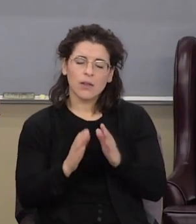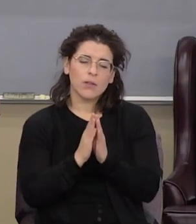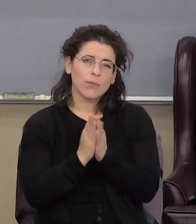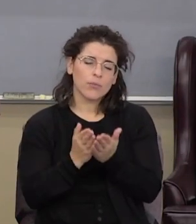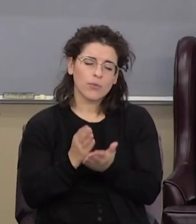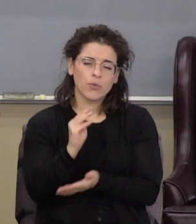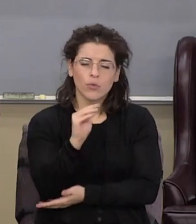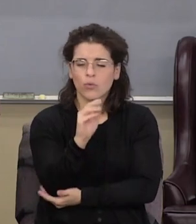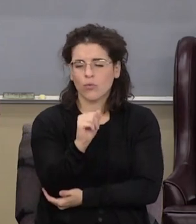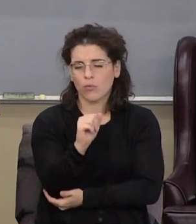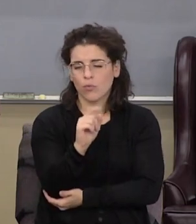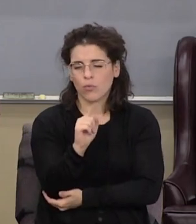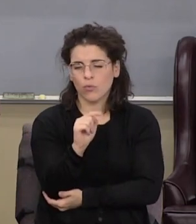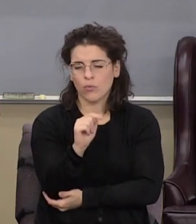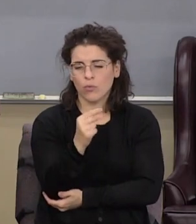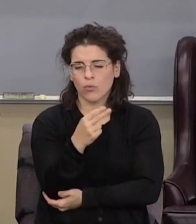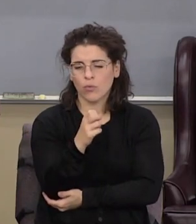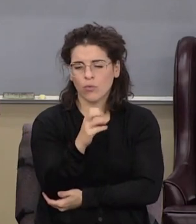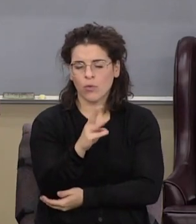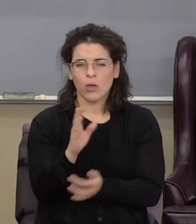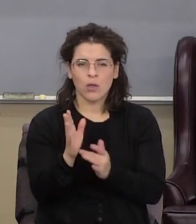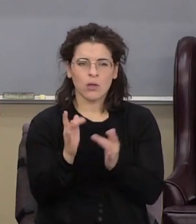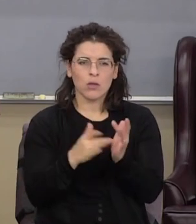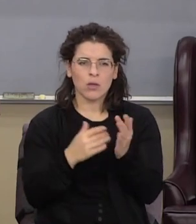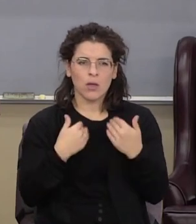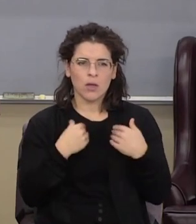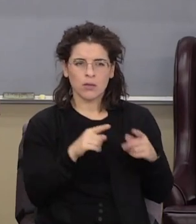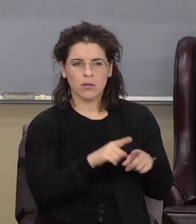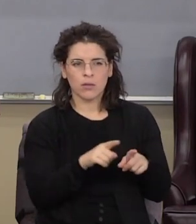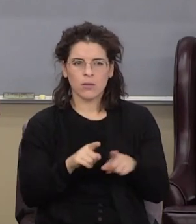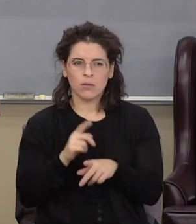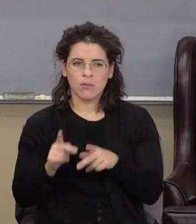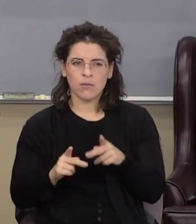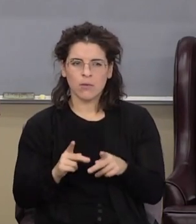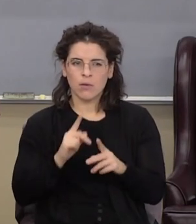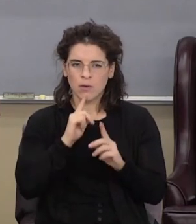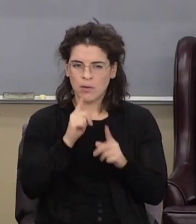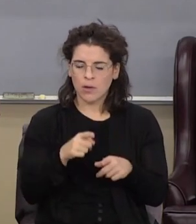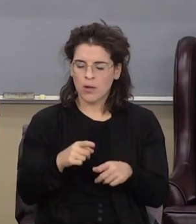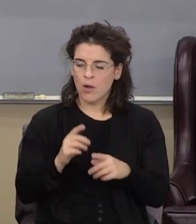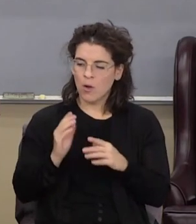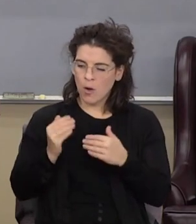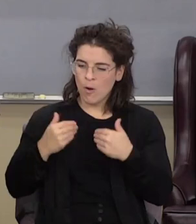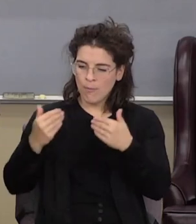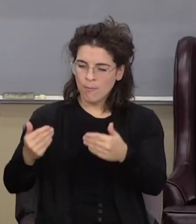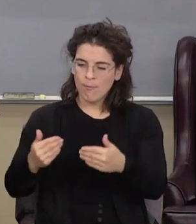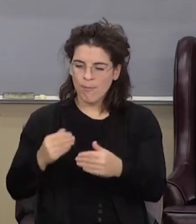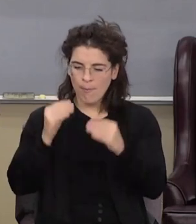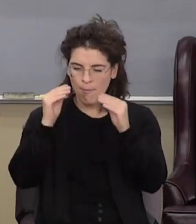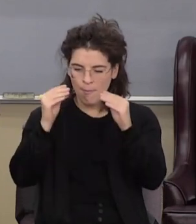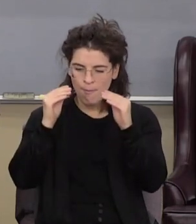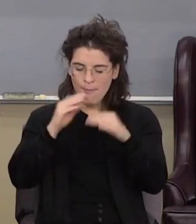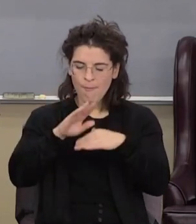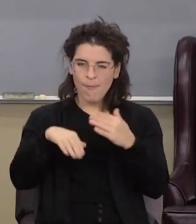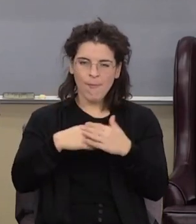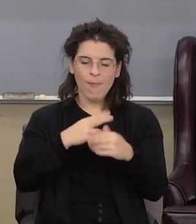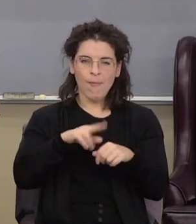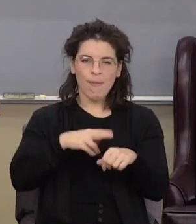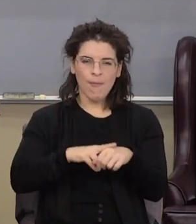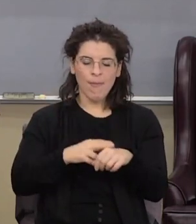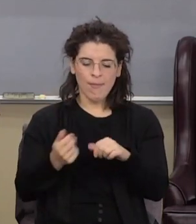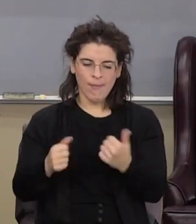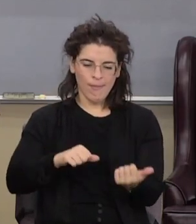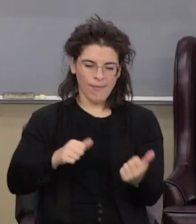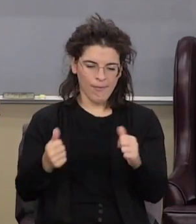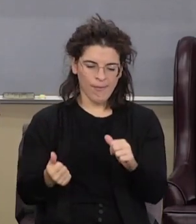Jesus takes these same people he's talking to and he commissions them and he says, go ye therefore and teach all nations, baptizing them that you,